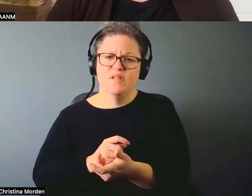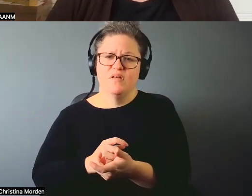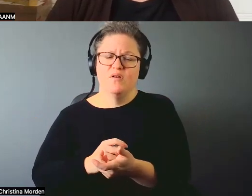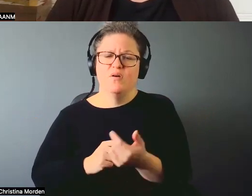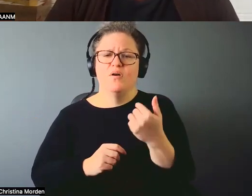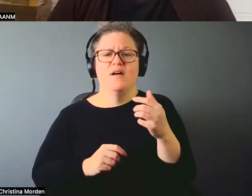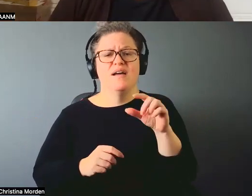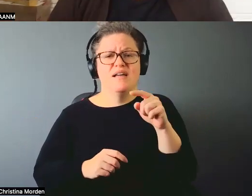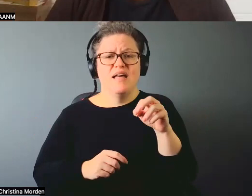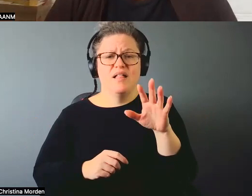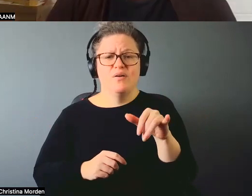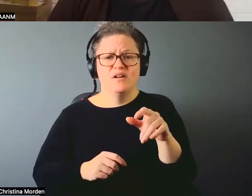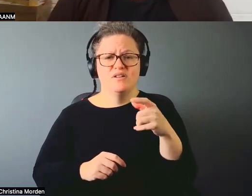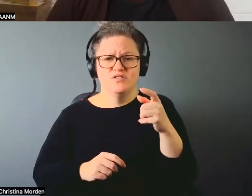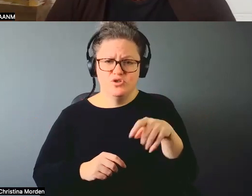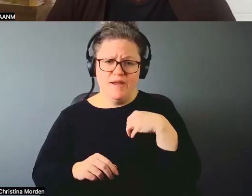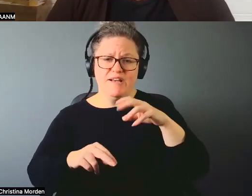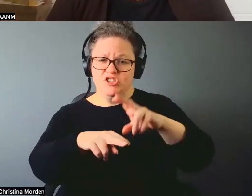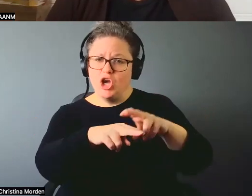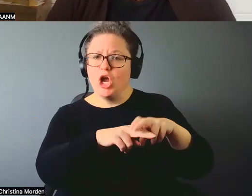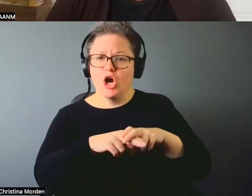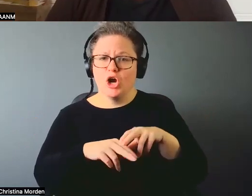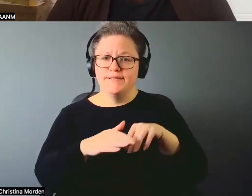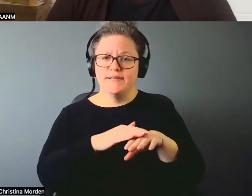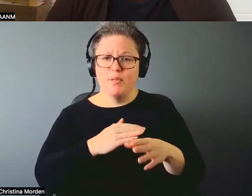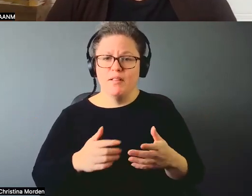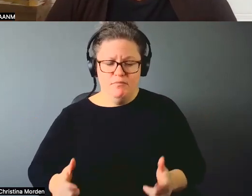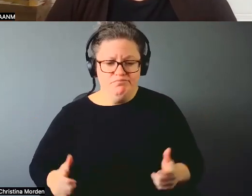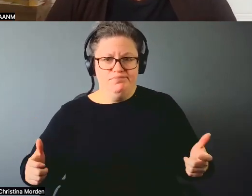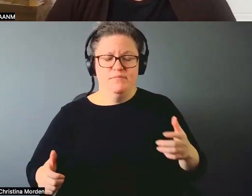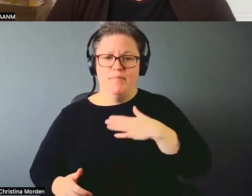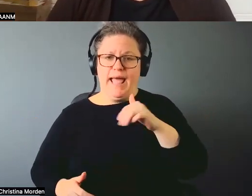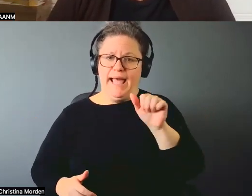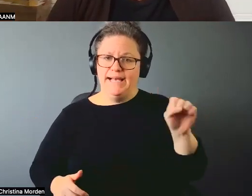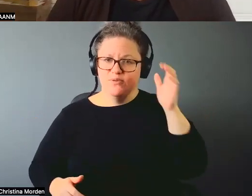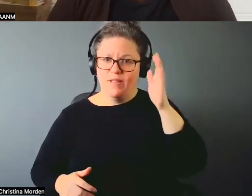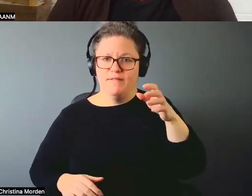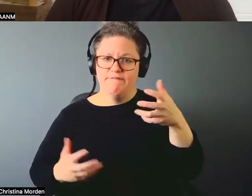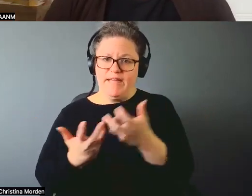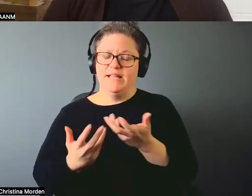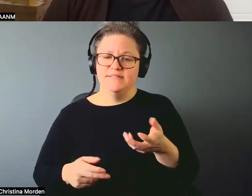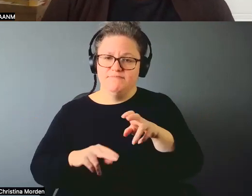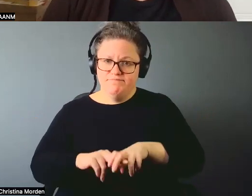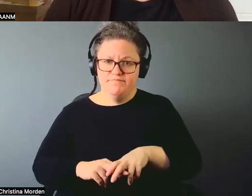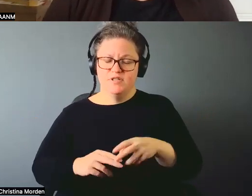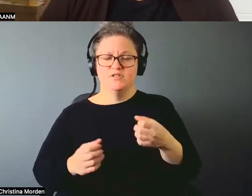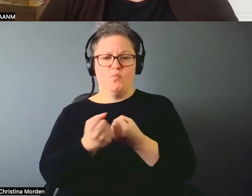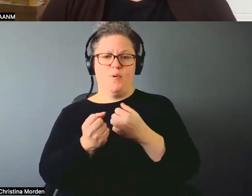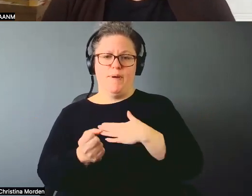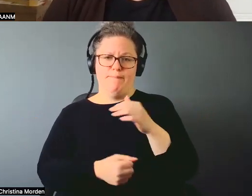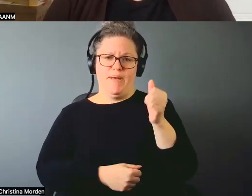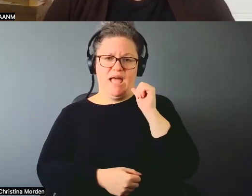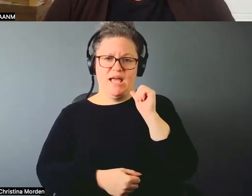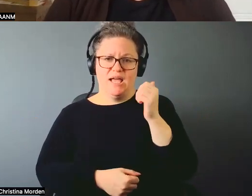chairs in the gallery that are accessible, that my ass will fit into. That'll hold my back. That